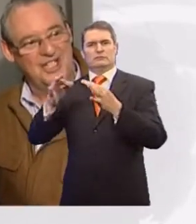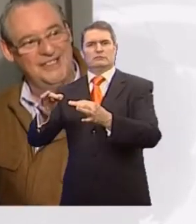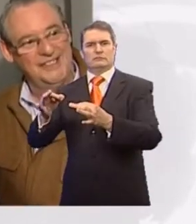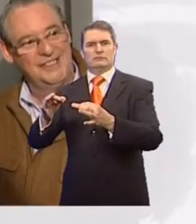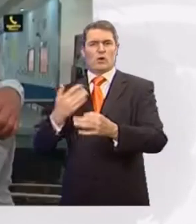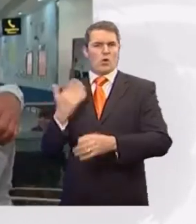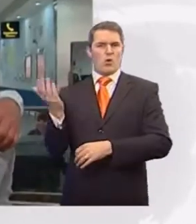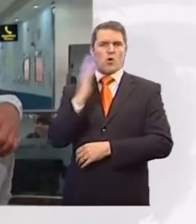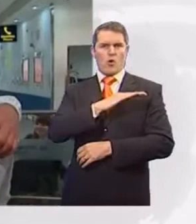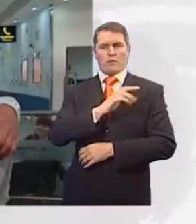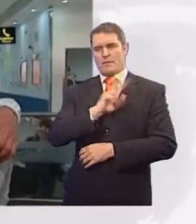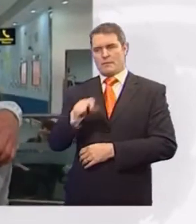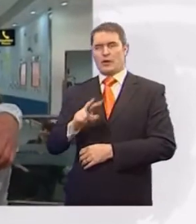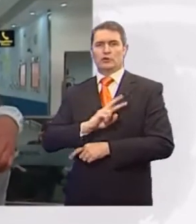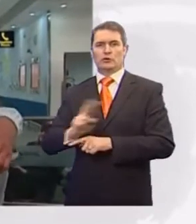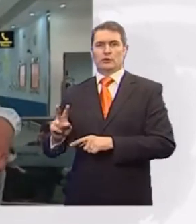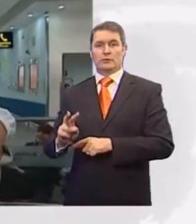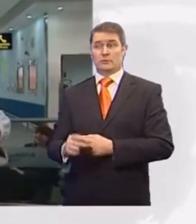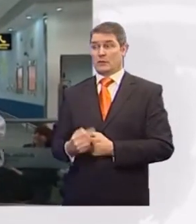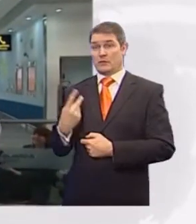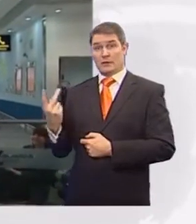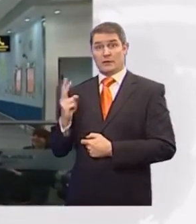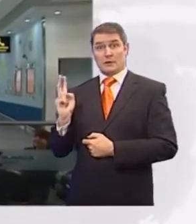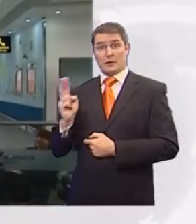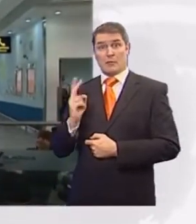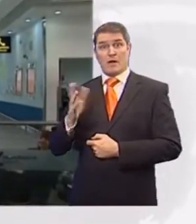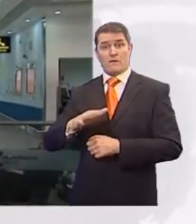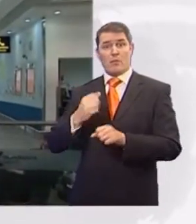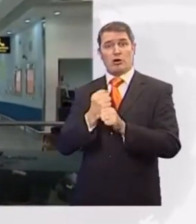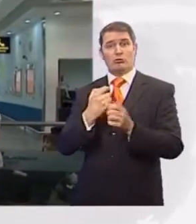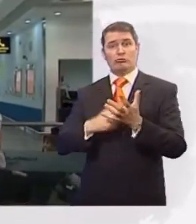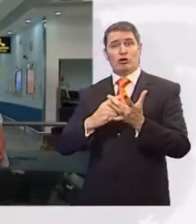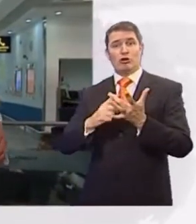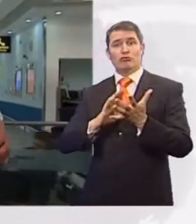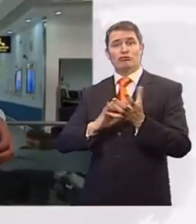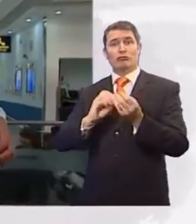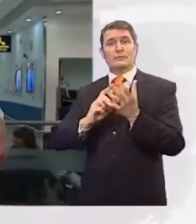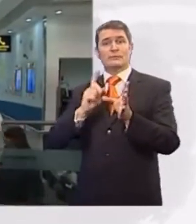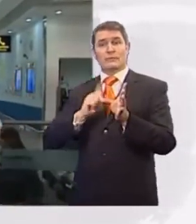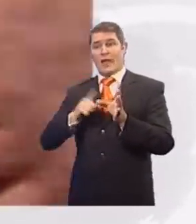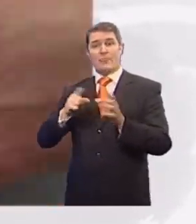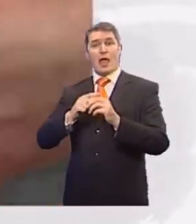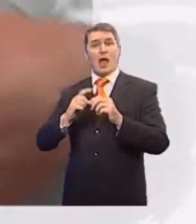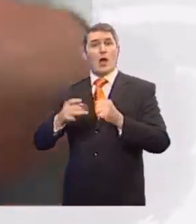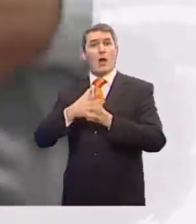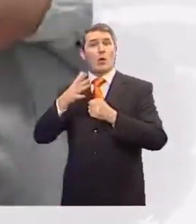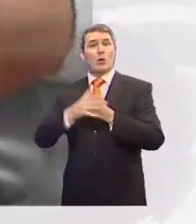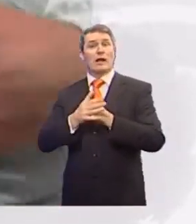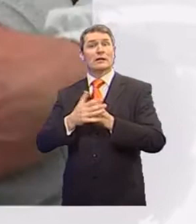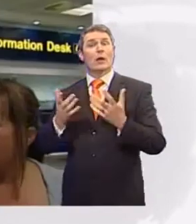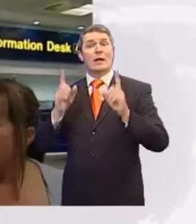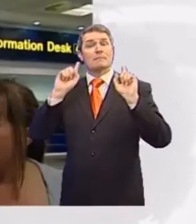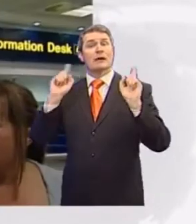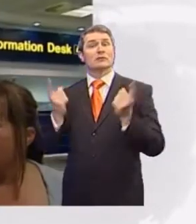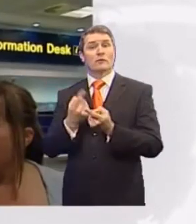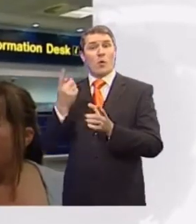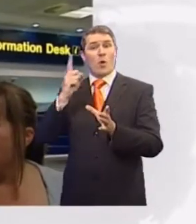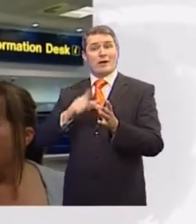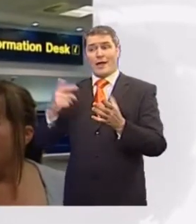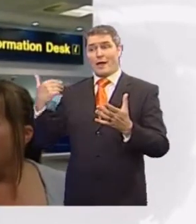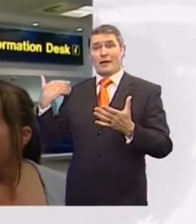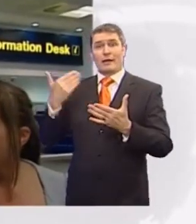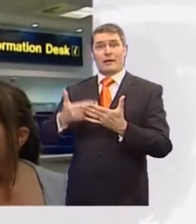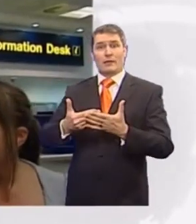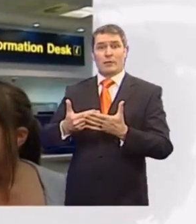lost as they say. Ashley Morris and Zoe Ball from Grimsby have been planning their wedding in Mexico for a year. It's just been waiting